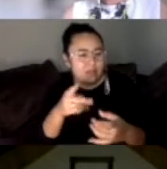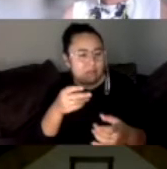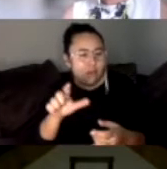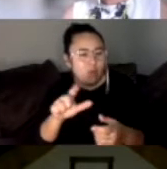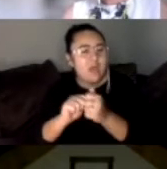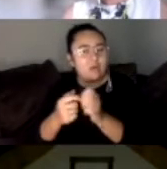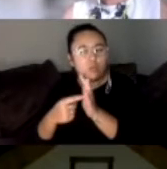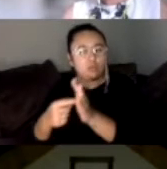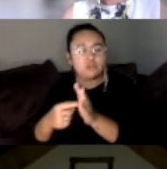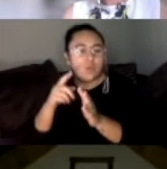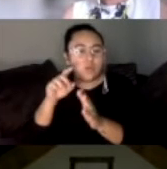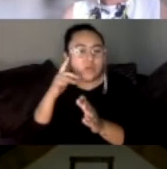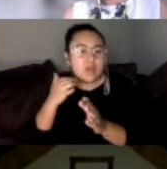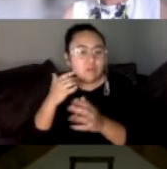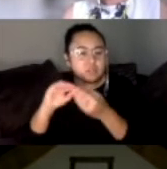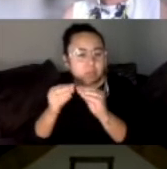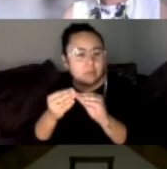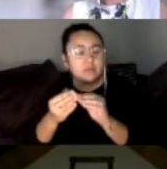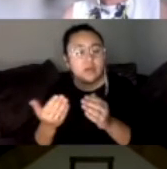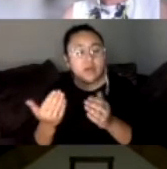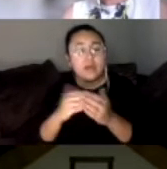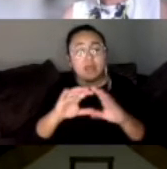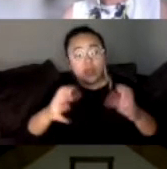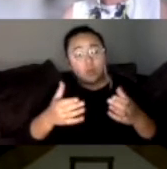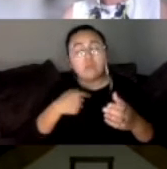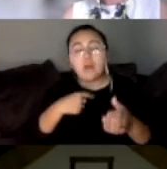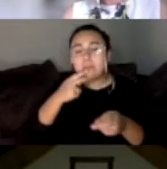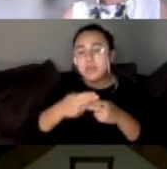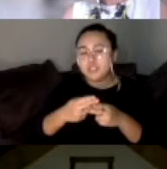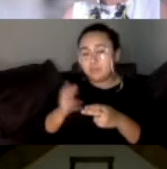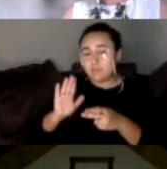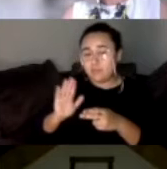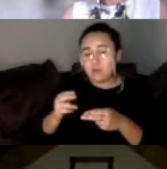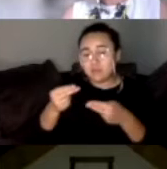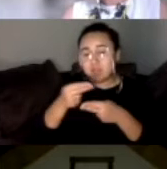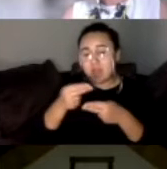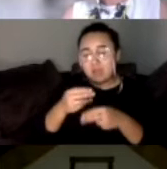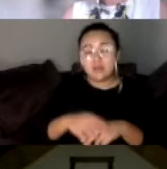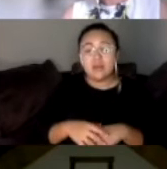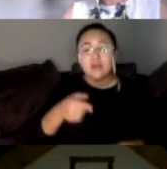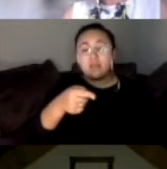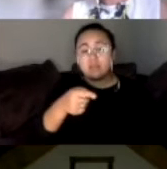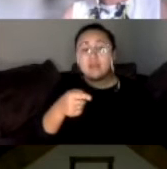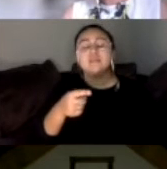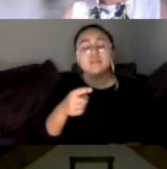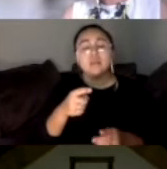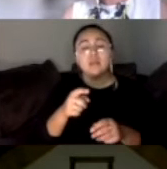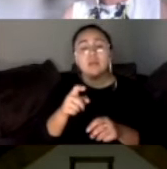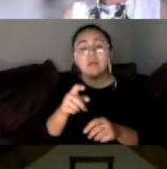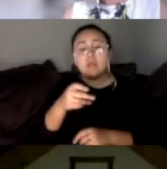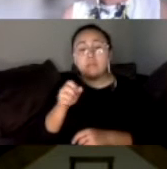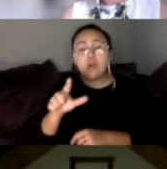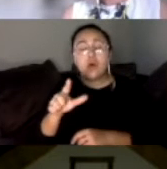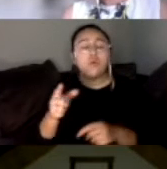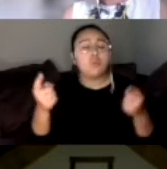overall universe is the numbers that I just mentioned on the slide previous. The column that says poll is how we came out in terms of, you know, numbers.